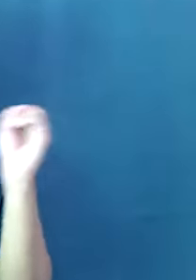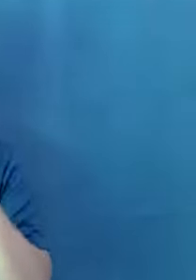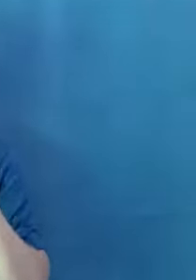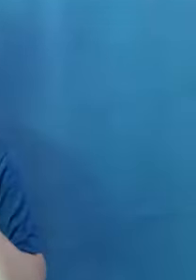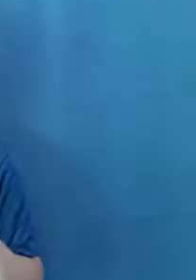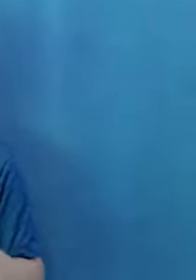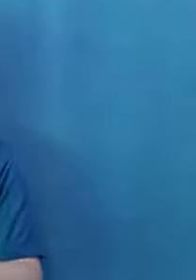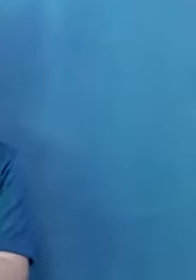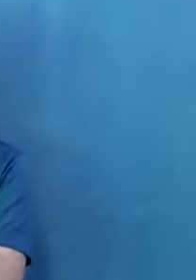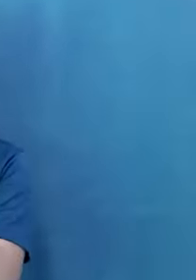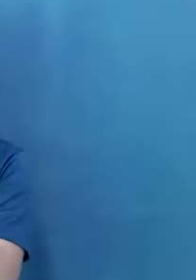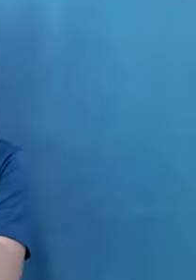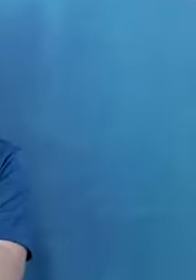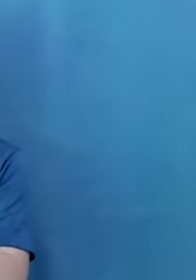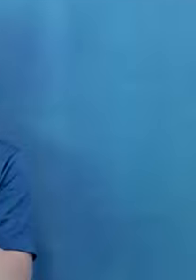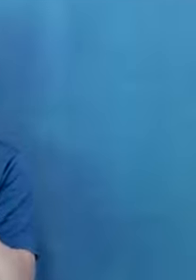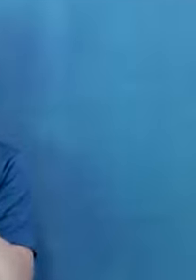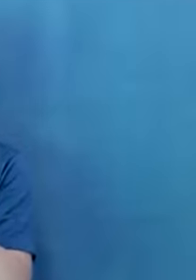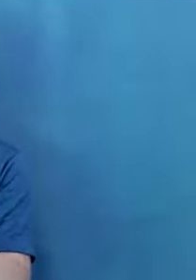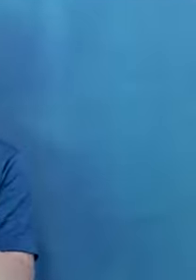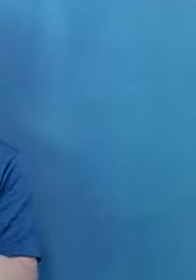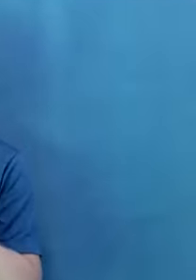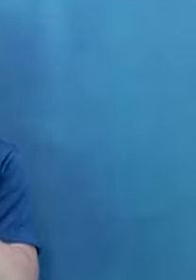psychosocial disabilities. Yes, that is true.